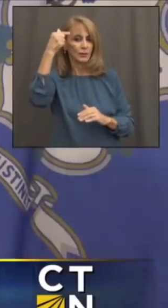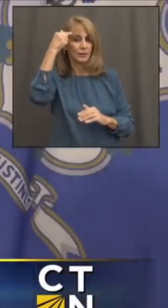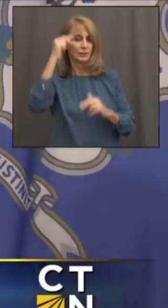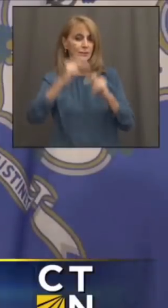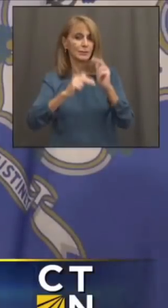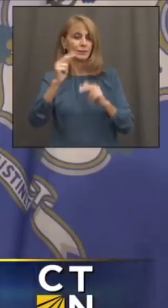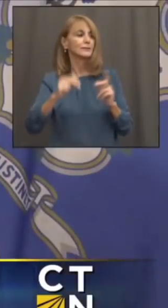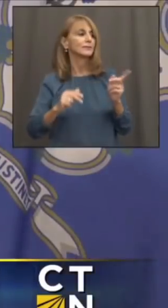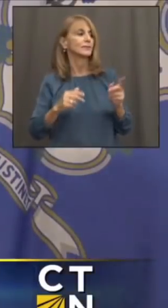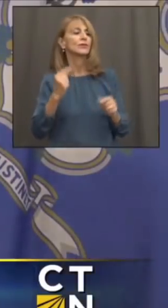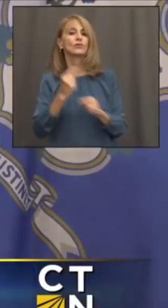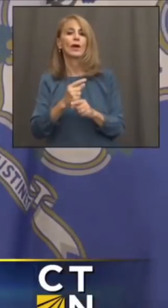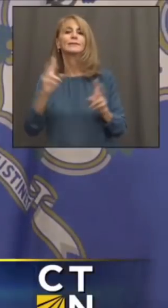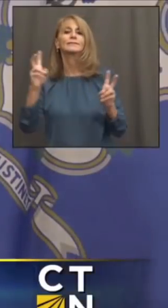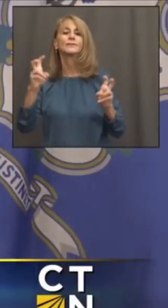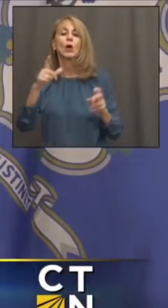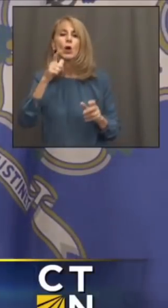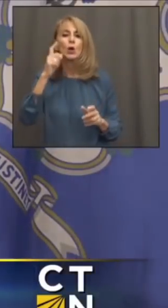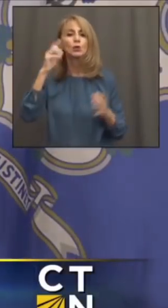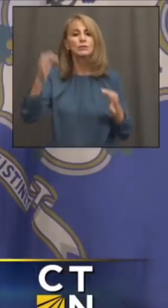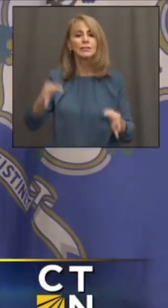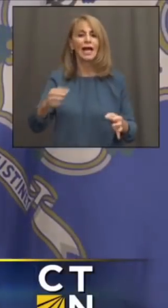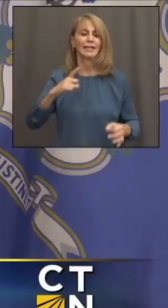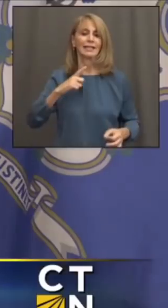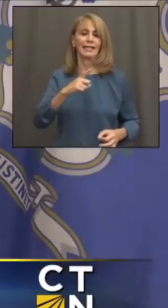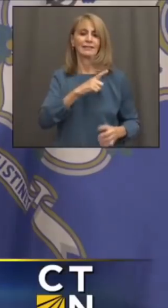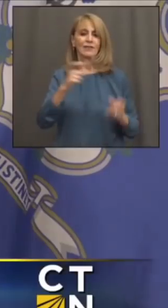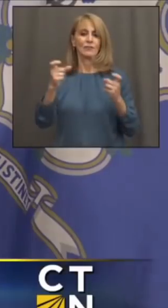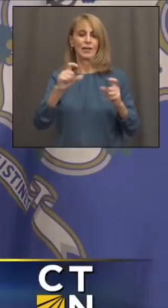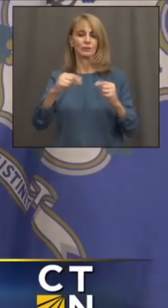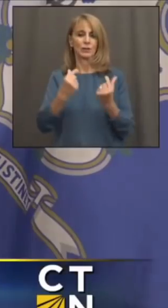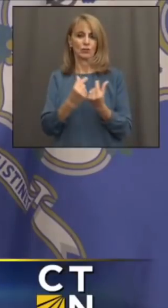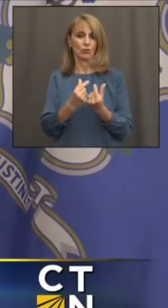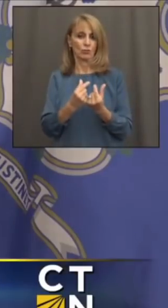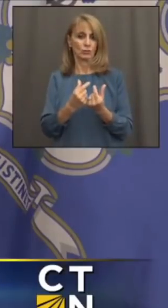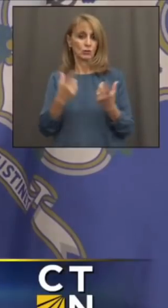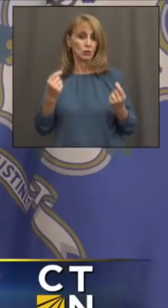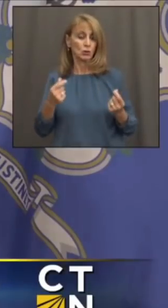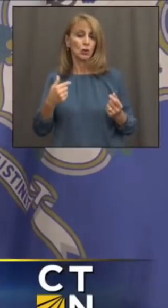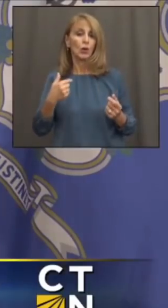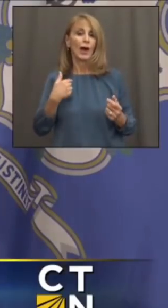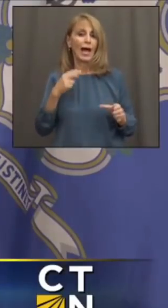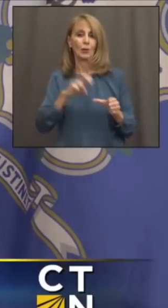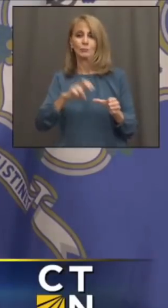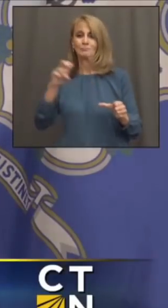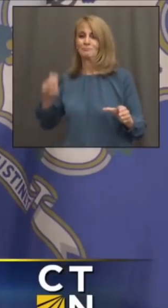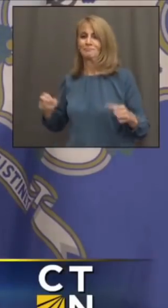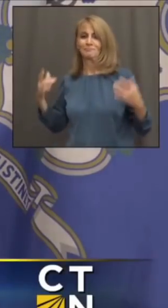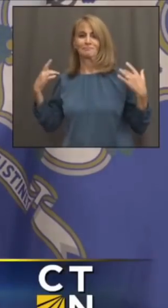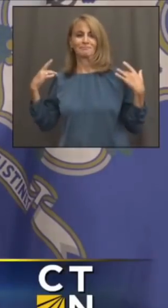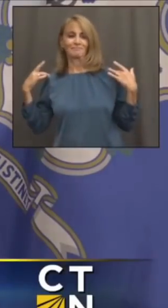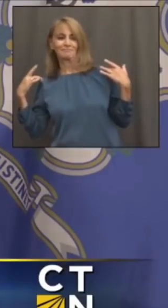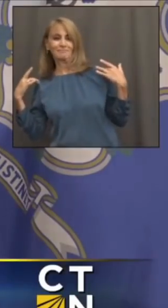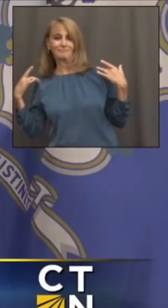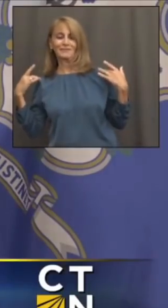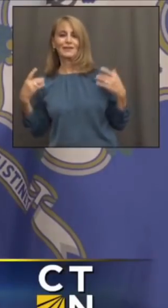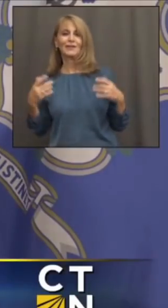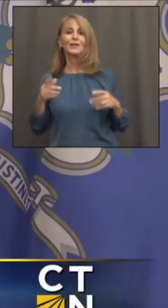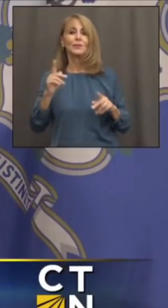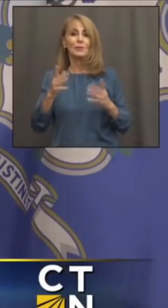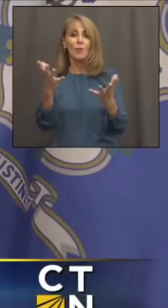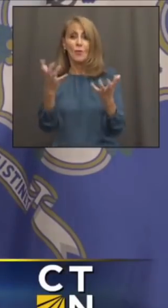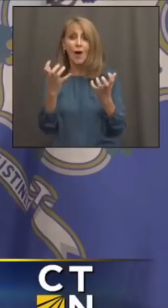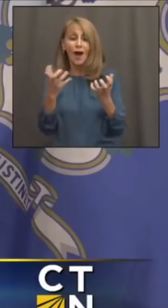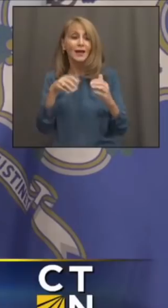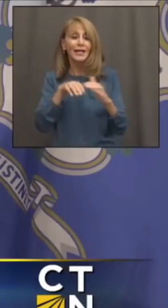You're right. Legislative management makes that call. So I probably will stay out of that. I know people are eager to